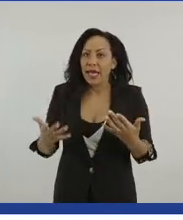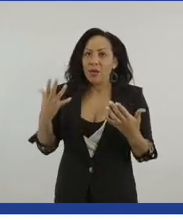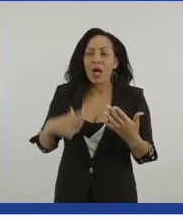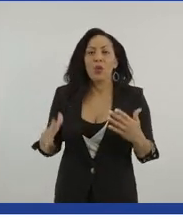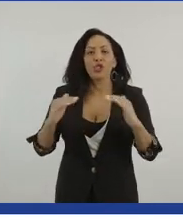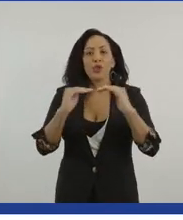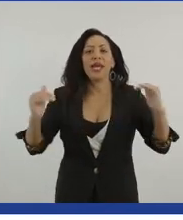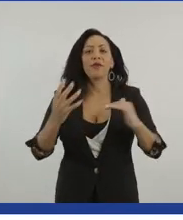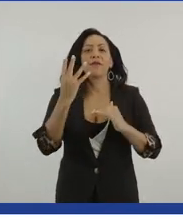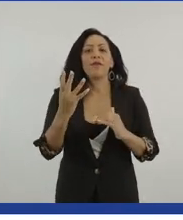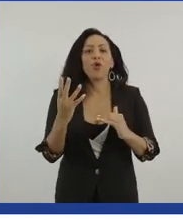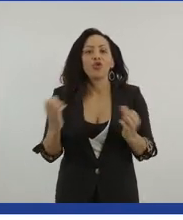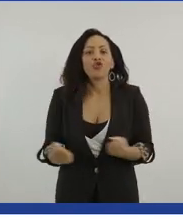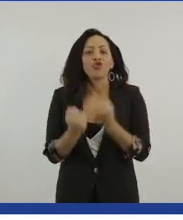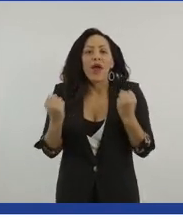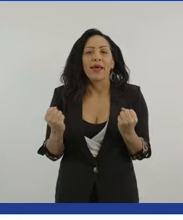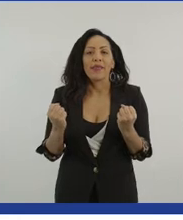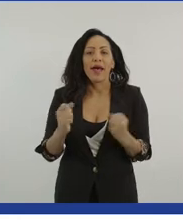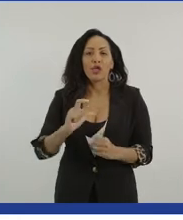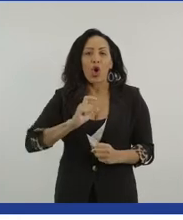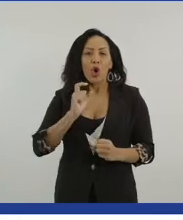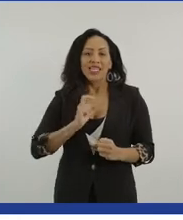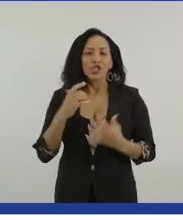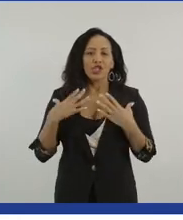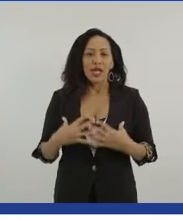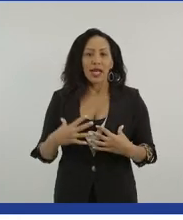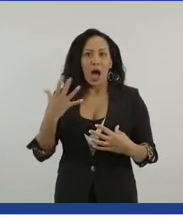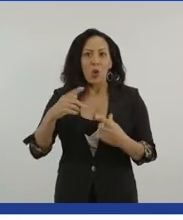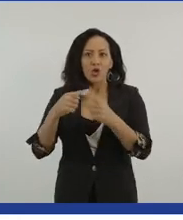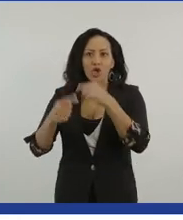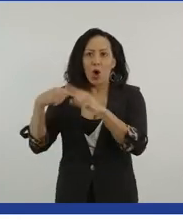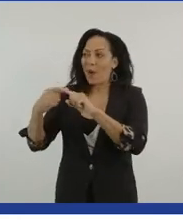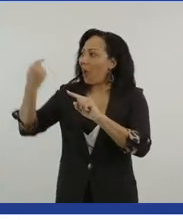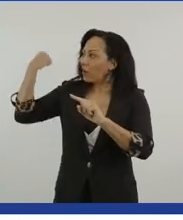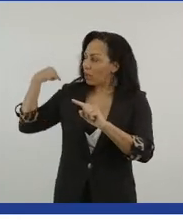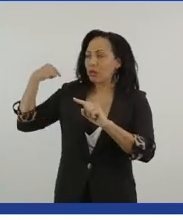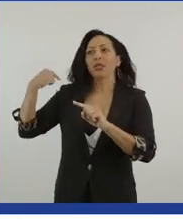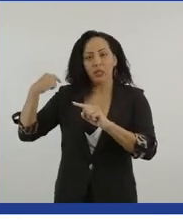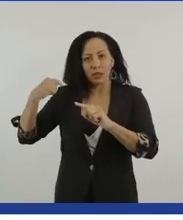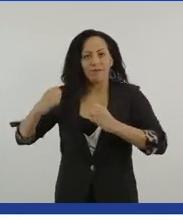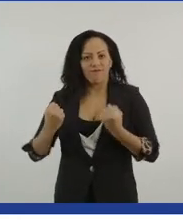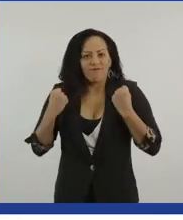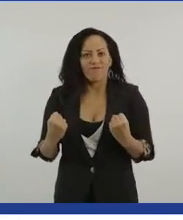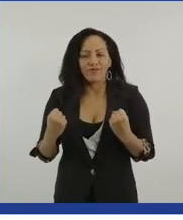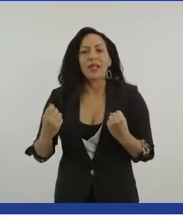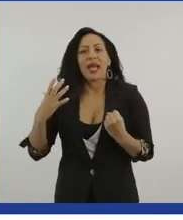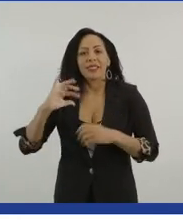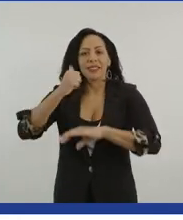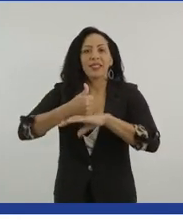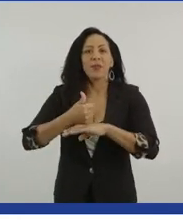conditioning. And I want to get myself back to that point and set up a special needs fitness facility.